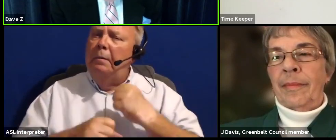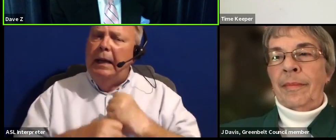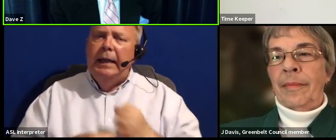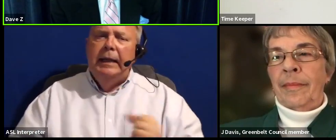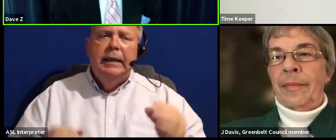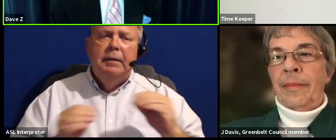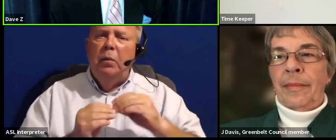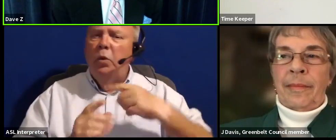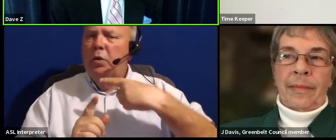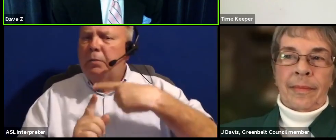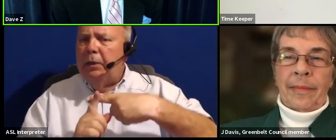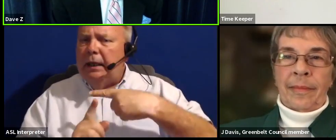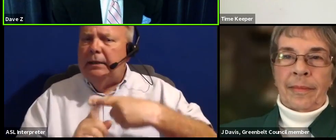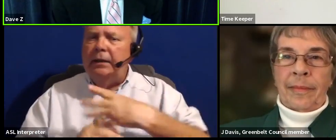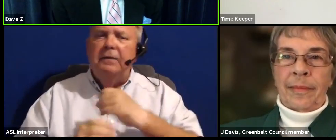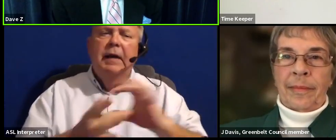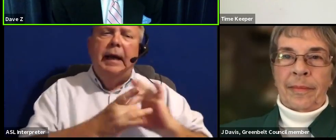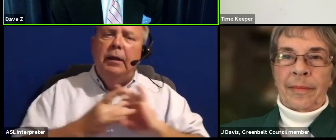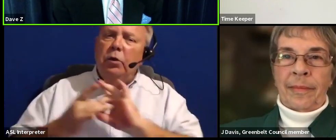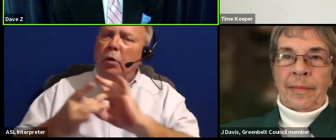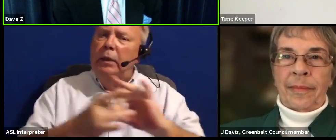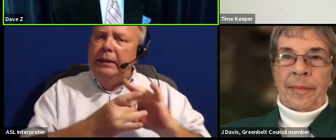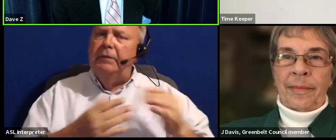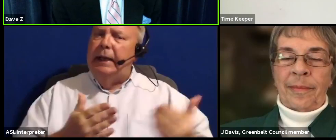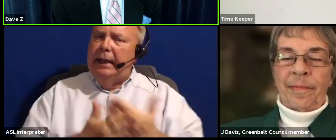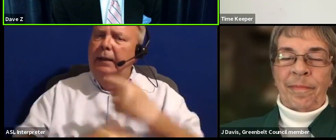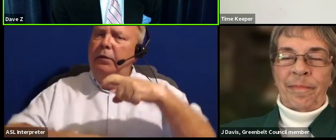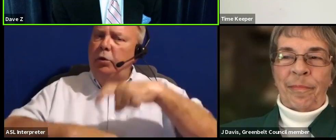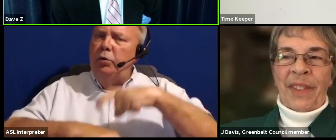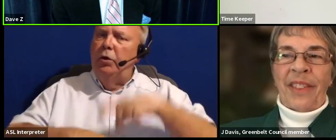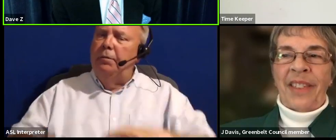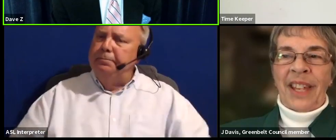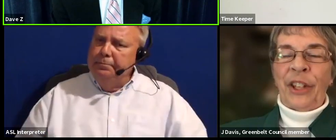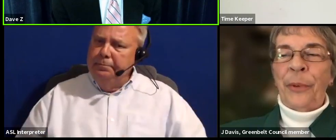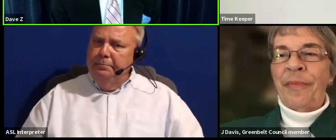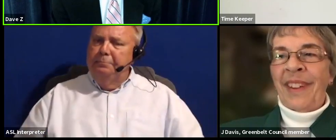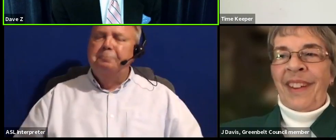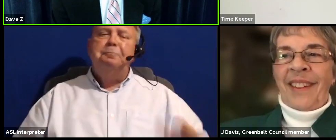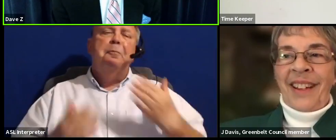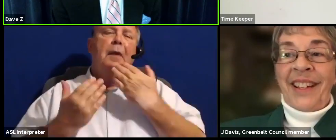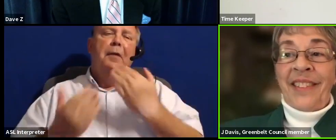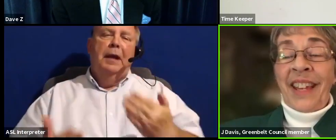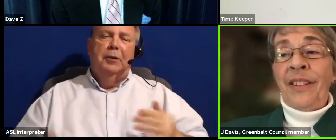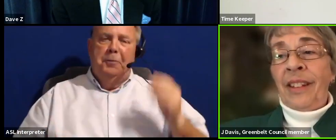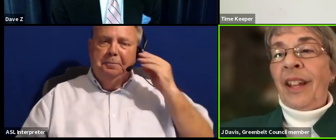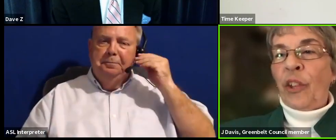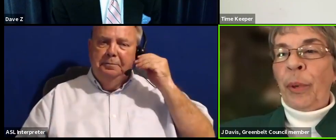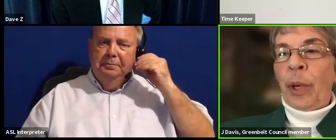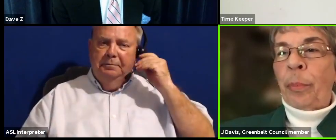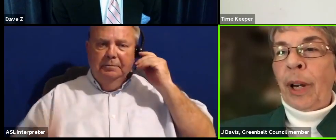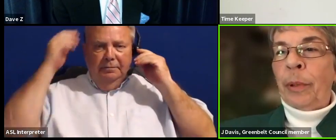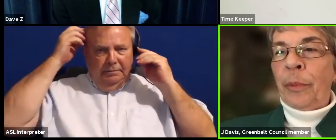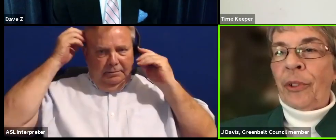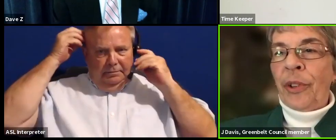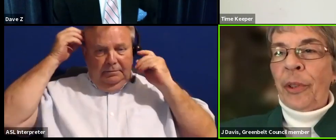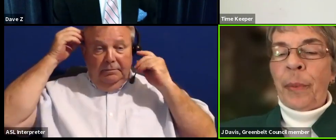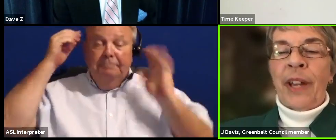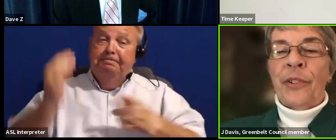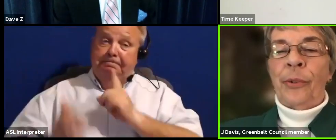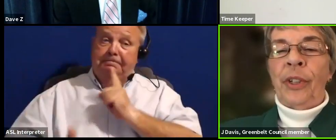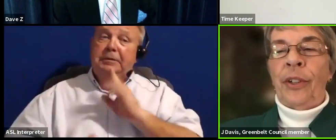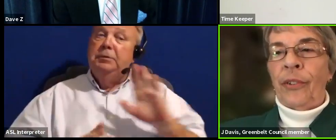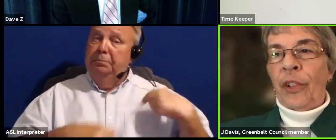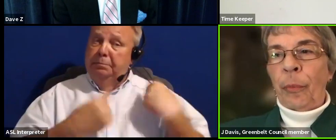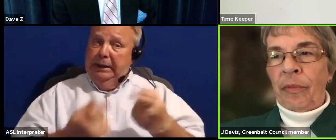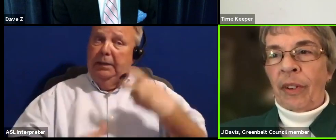productive and cohesive in the new term. Thank you. That indeed has been a problem during the